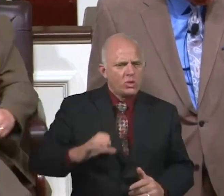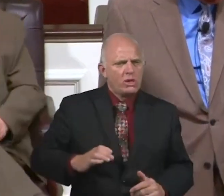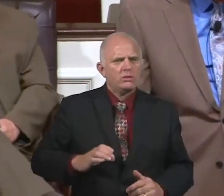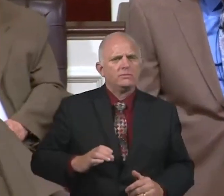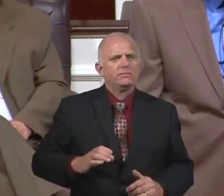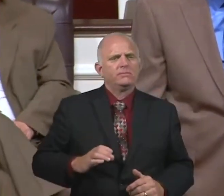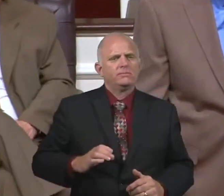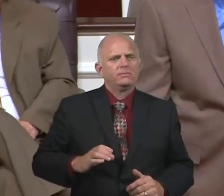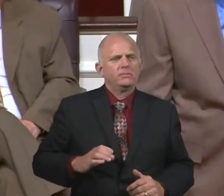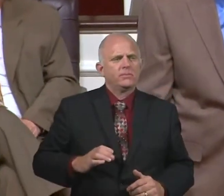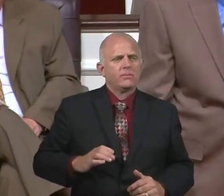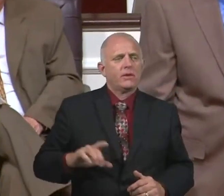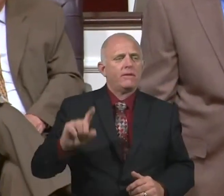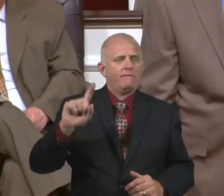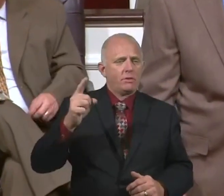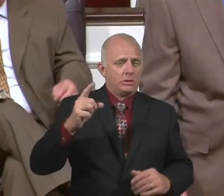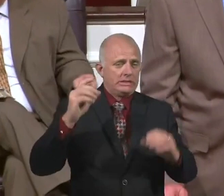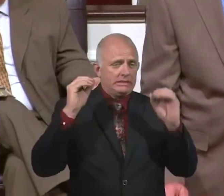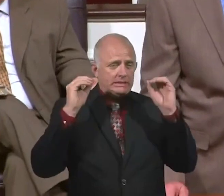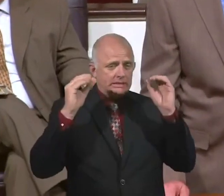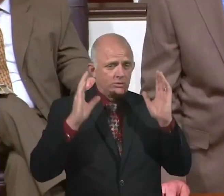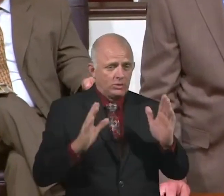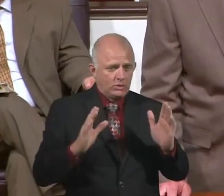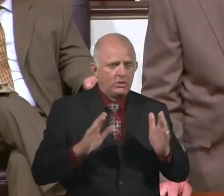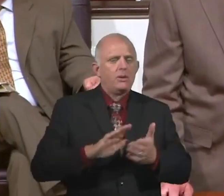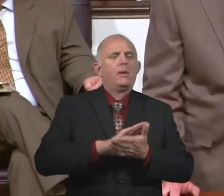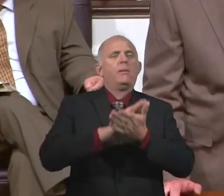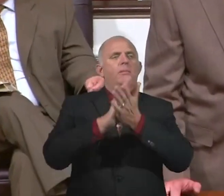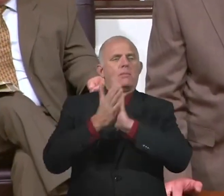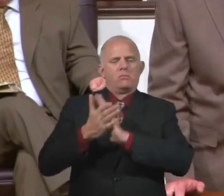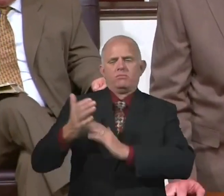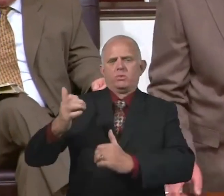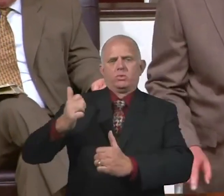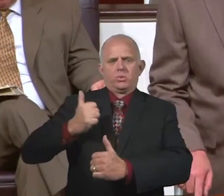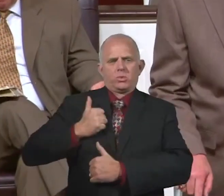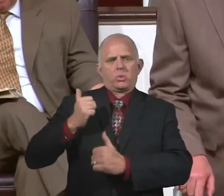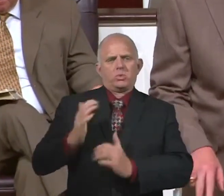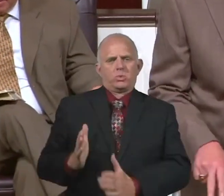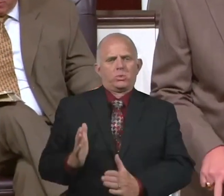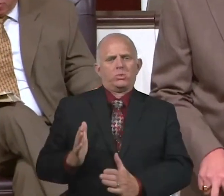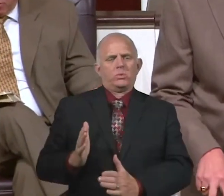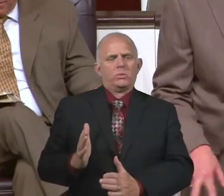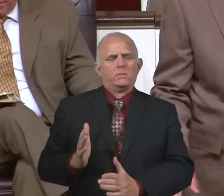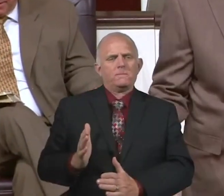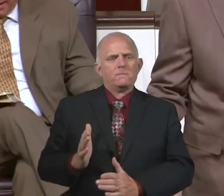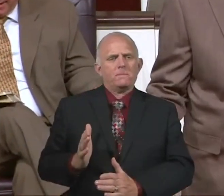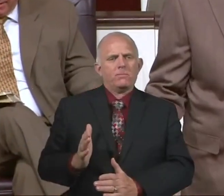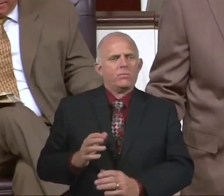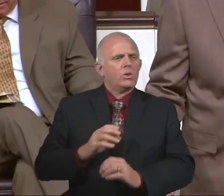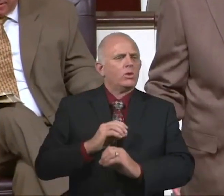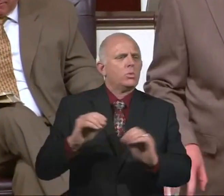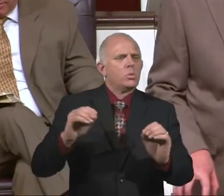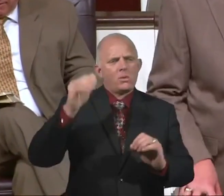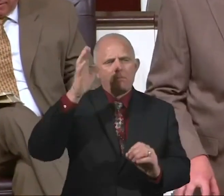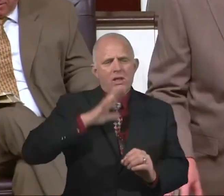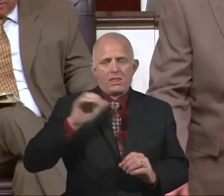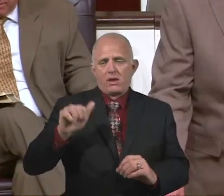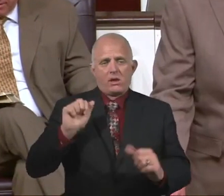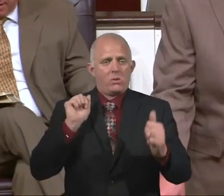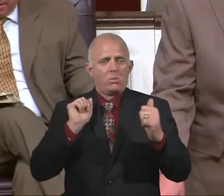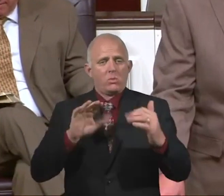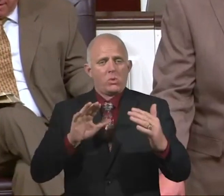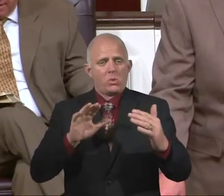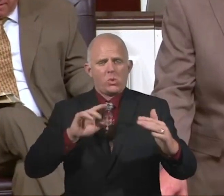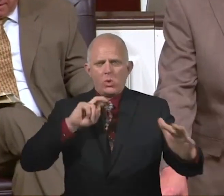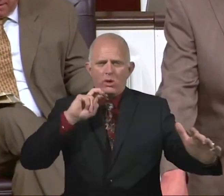of Jesus Christ. Verse number four is the verse that goes with that. Let's read it out loud together. No man that woreth entangleth himself with the affairs